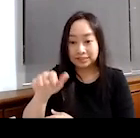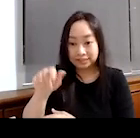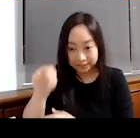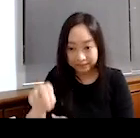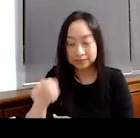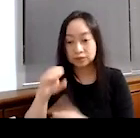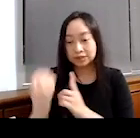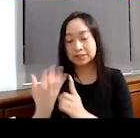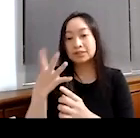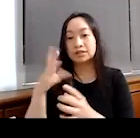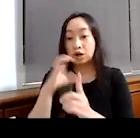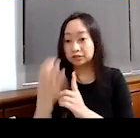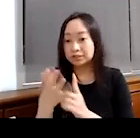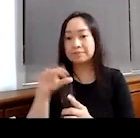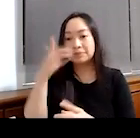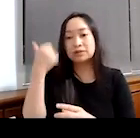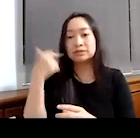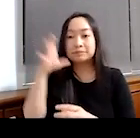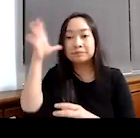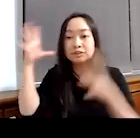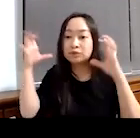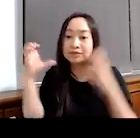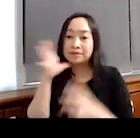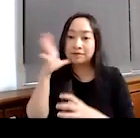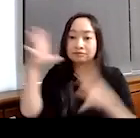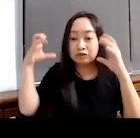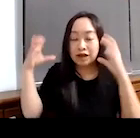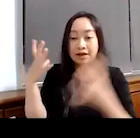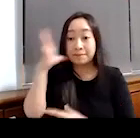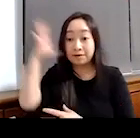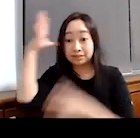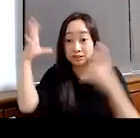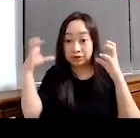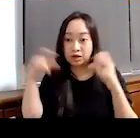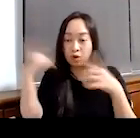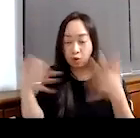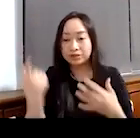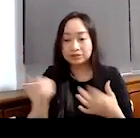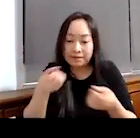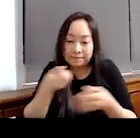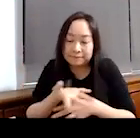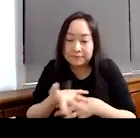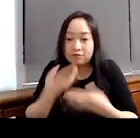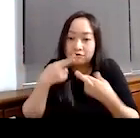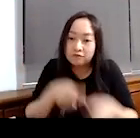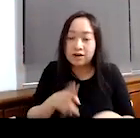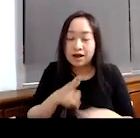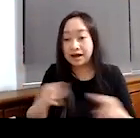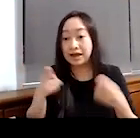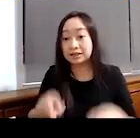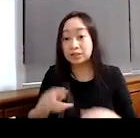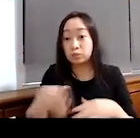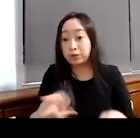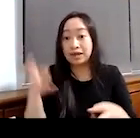they're stressed, you know, and you know, when mothers are stressed, when parents are stressed, they tend to, you know, react in unhealthy ways and